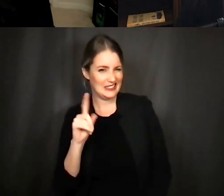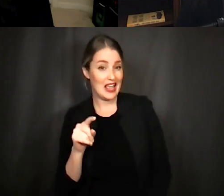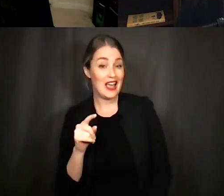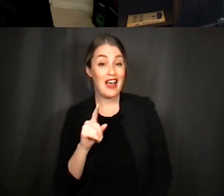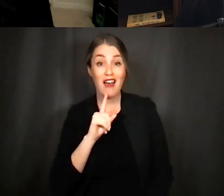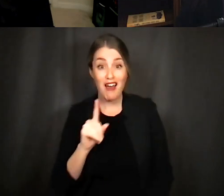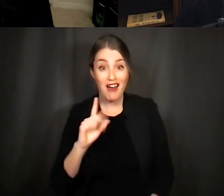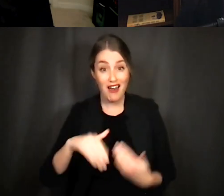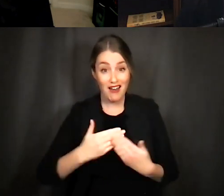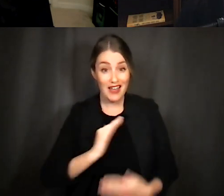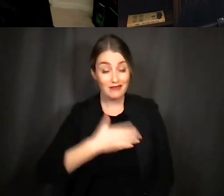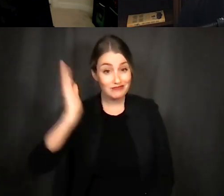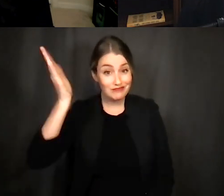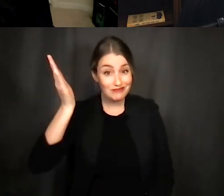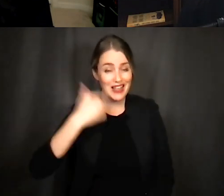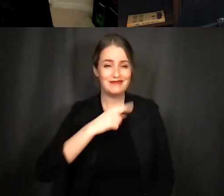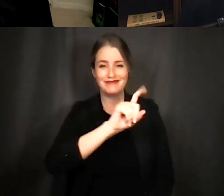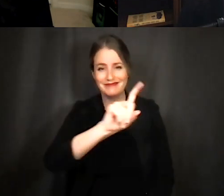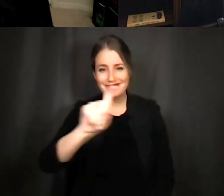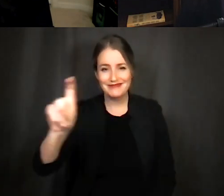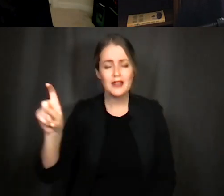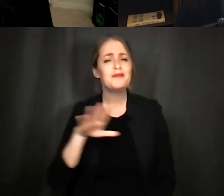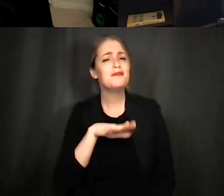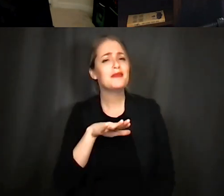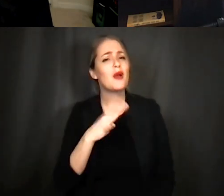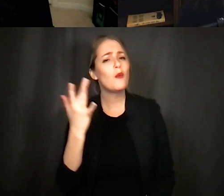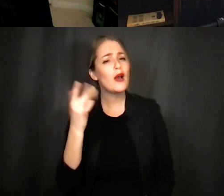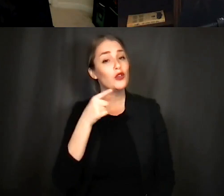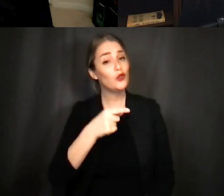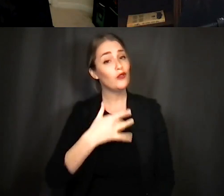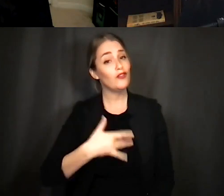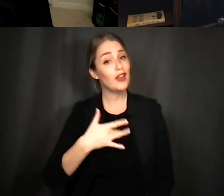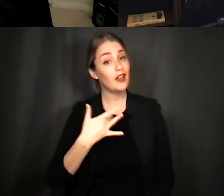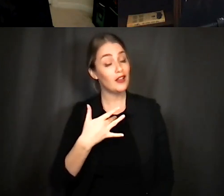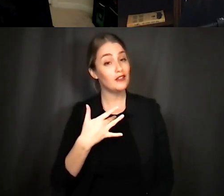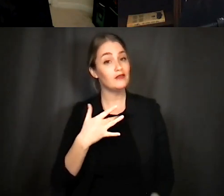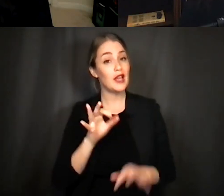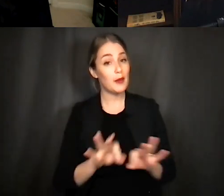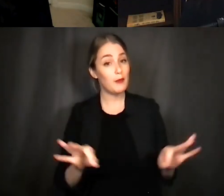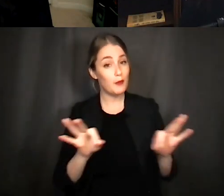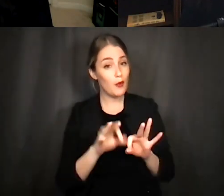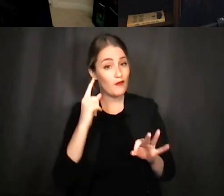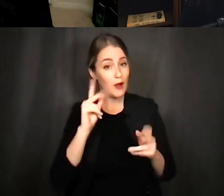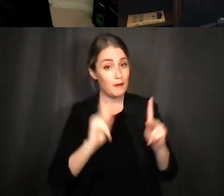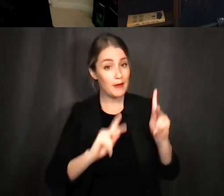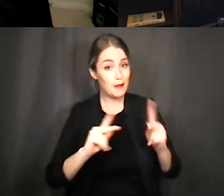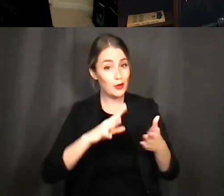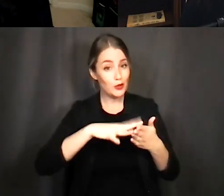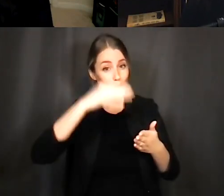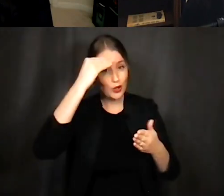of our speakers recently is why do you feel it is important for people to learn about science